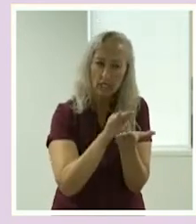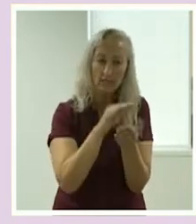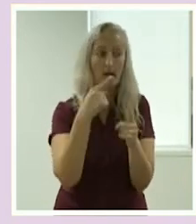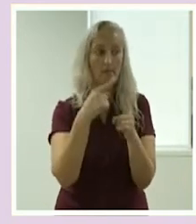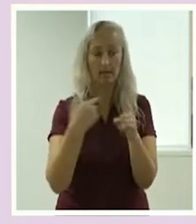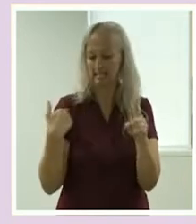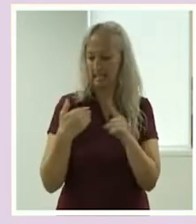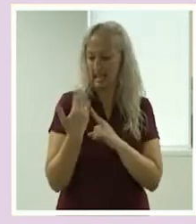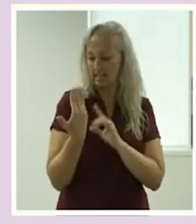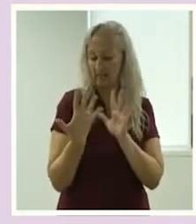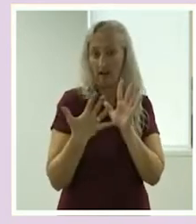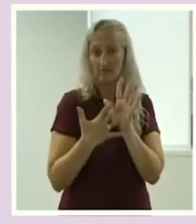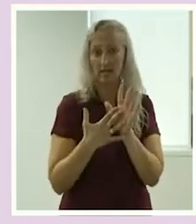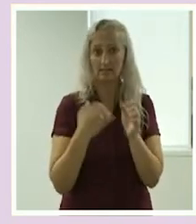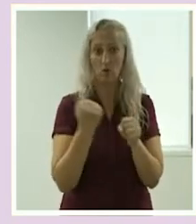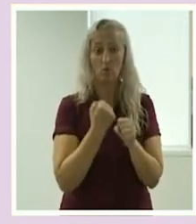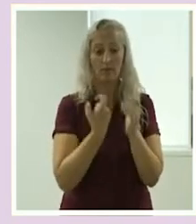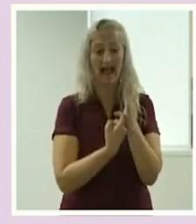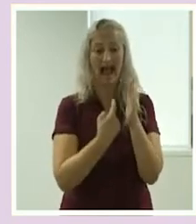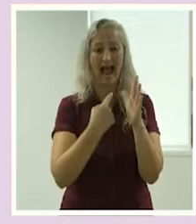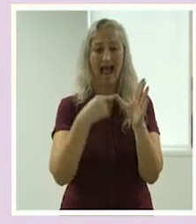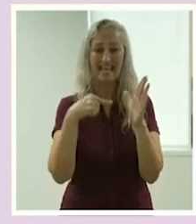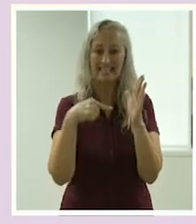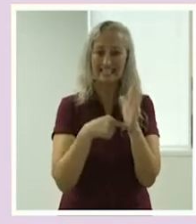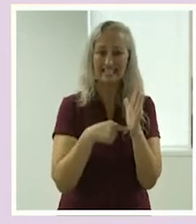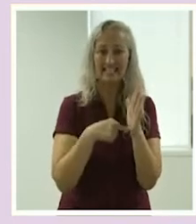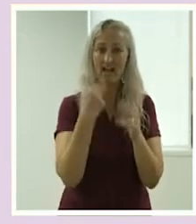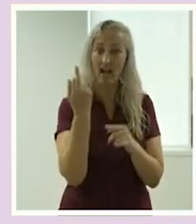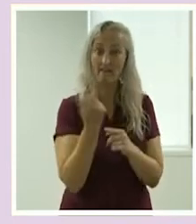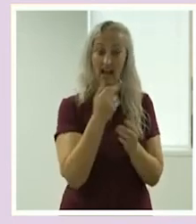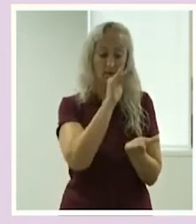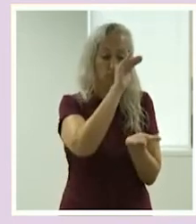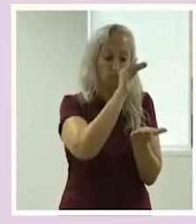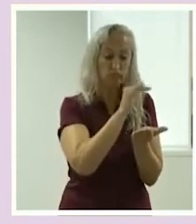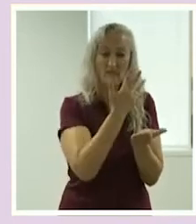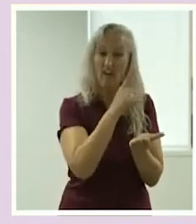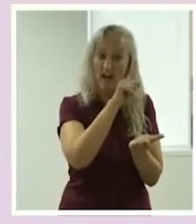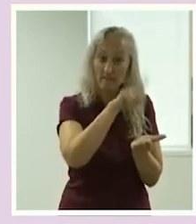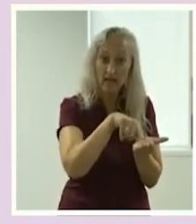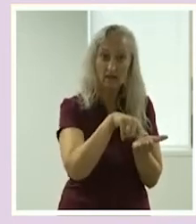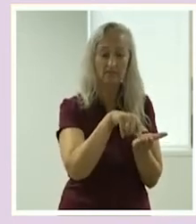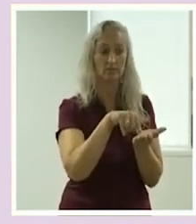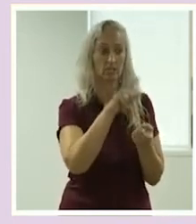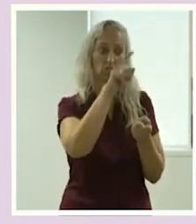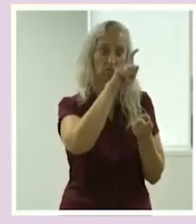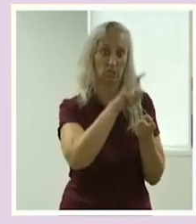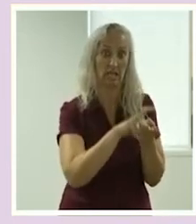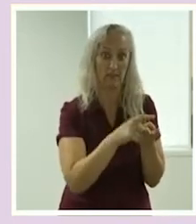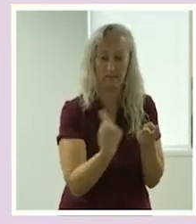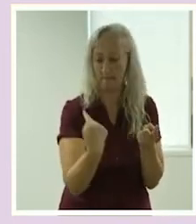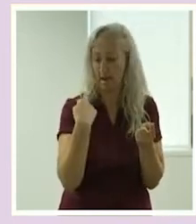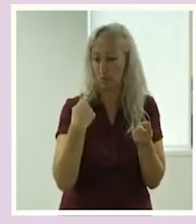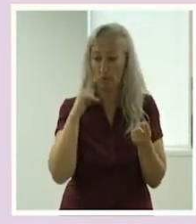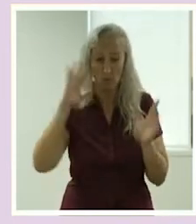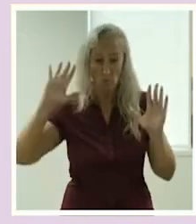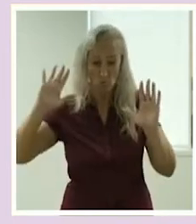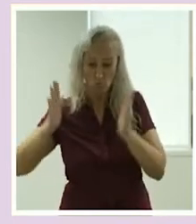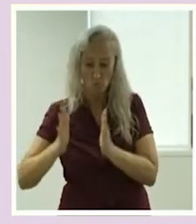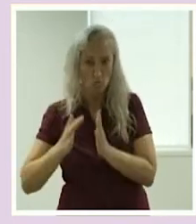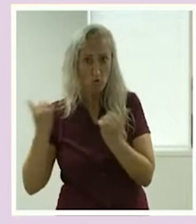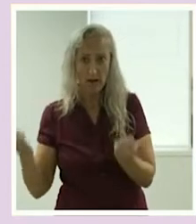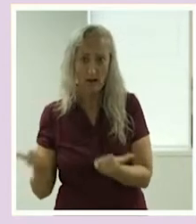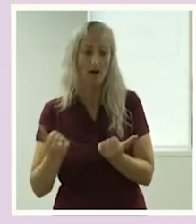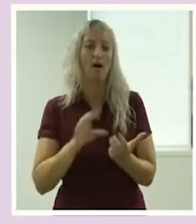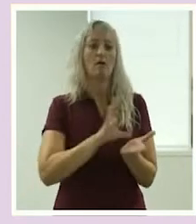5,000 rapid antigen tests available below cost at a time when they were difficult to find. We mandated infection